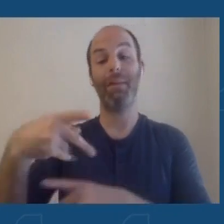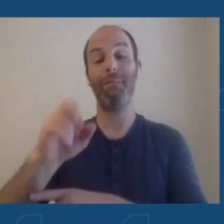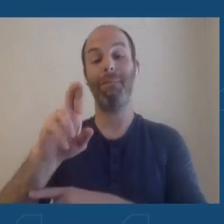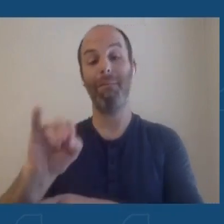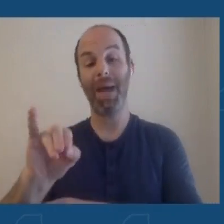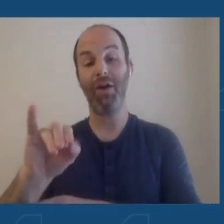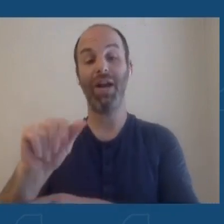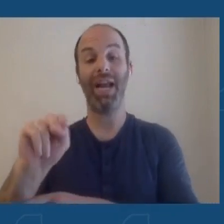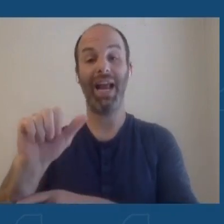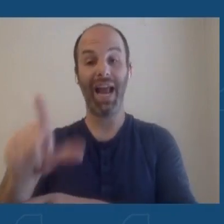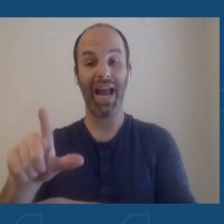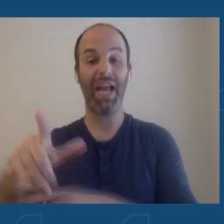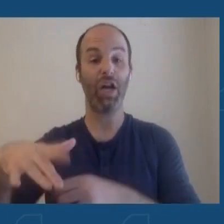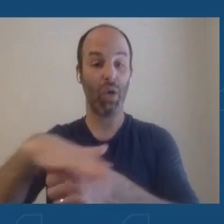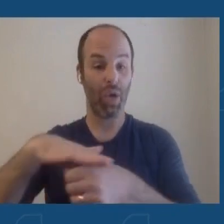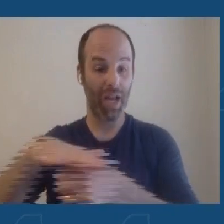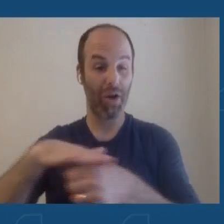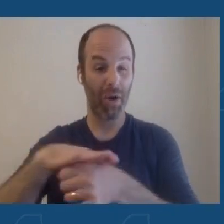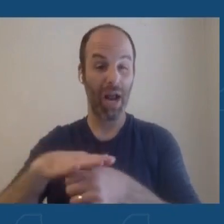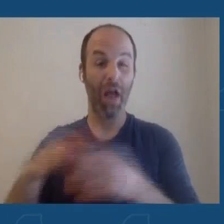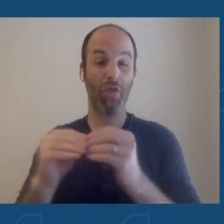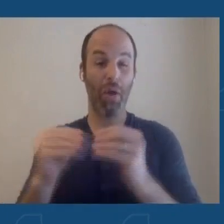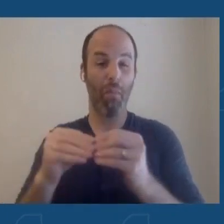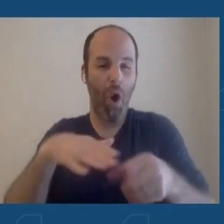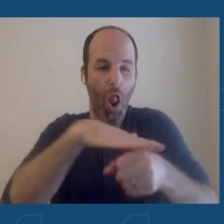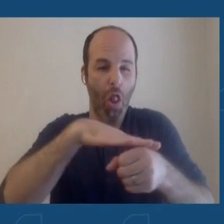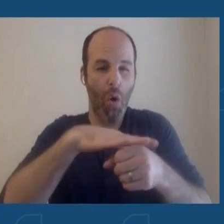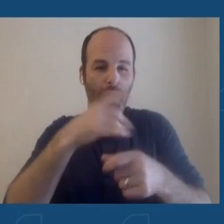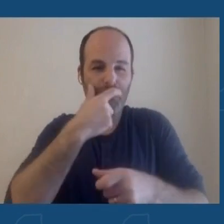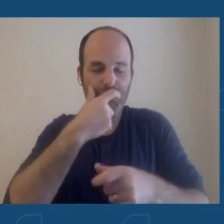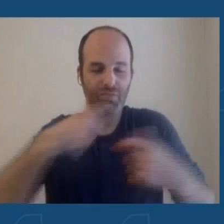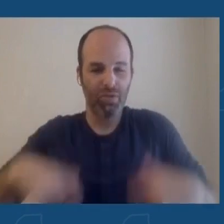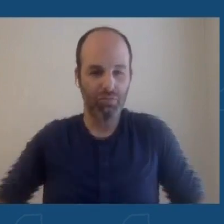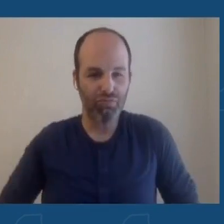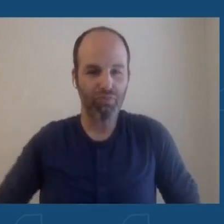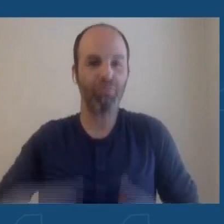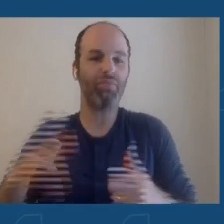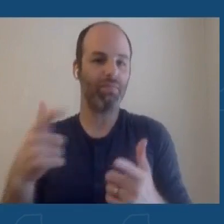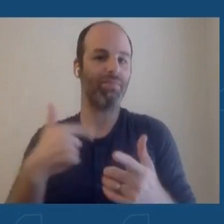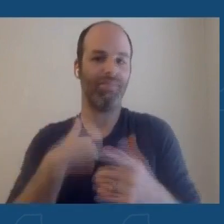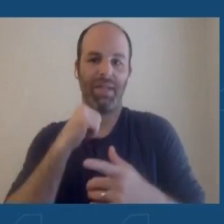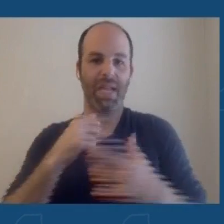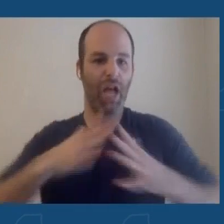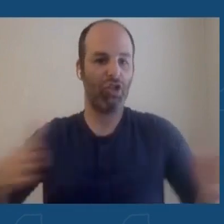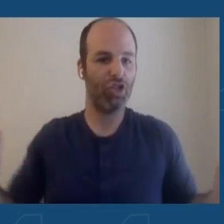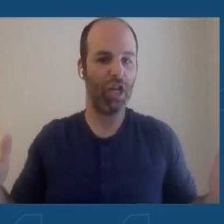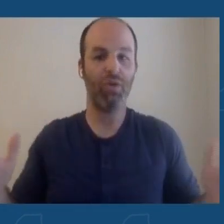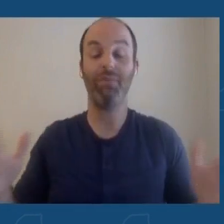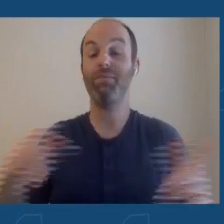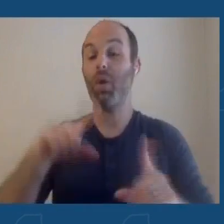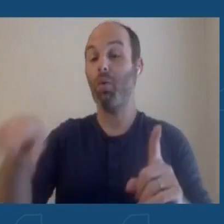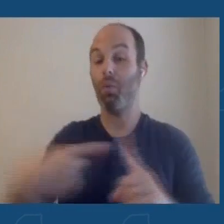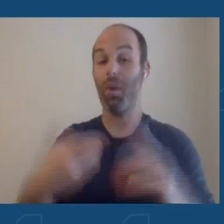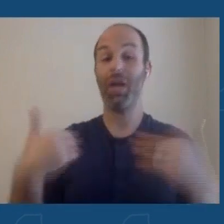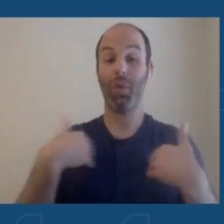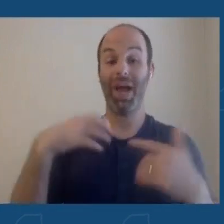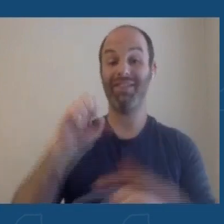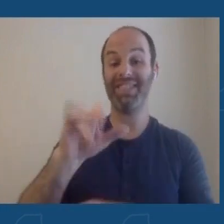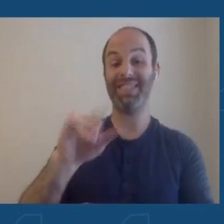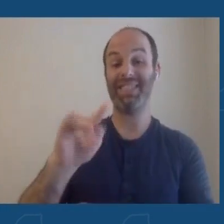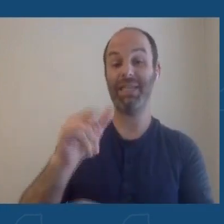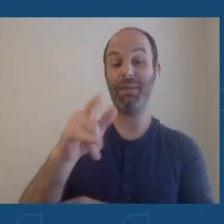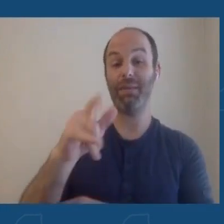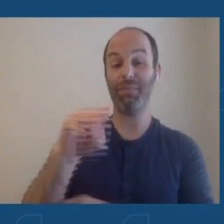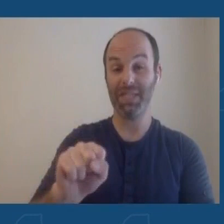have been more localized than we've seen. Once you have symptoms, these can last for two to four weeks. As